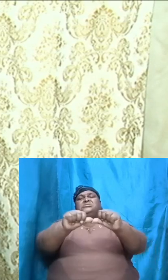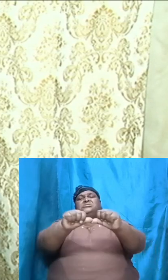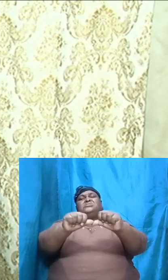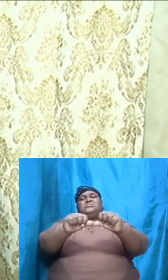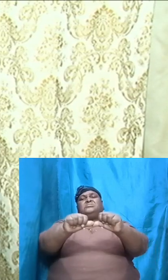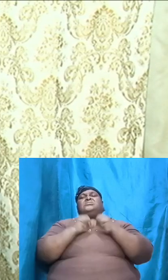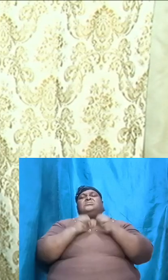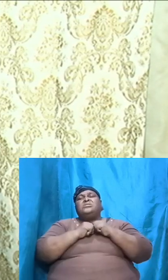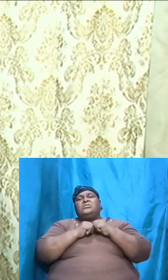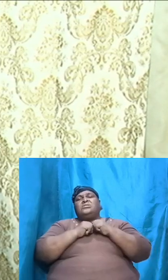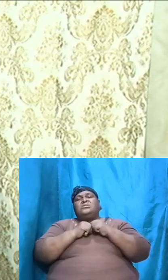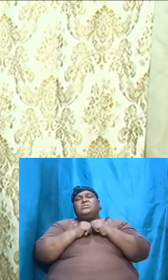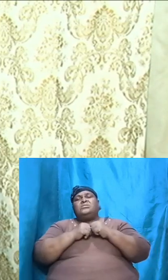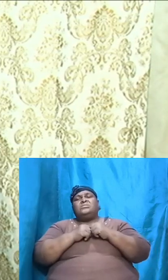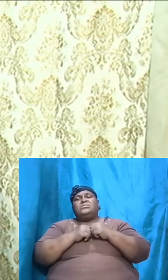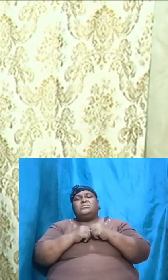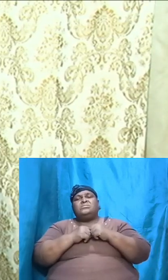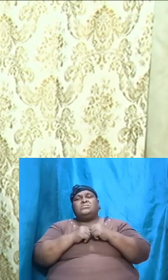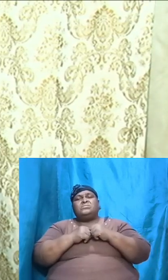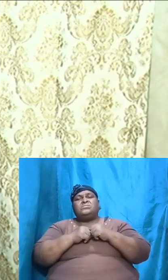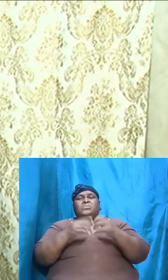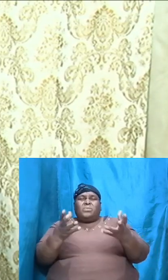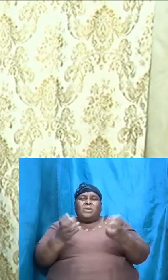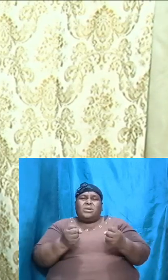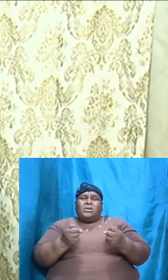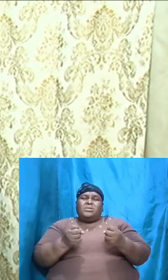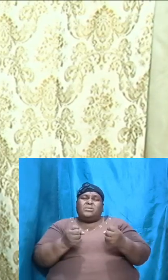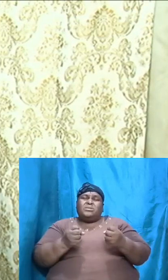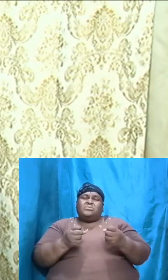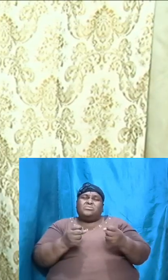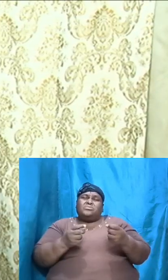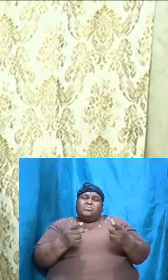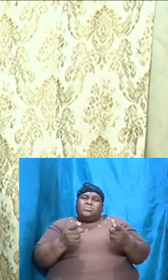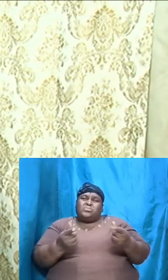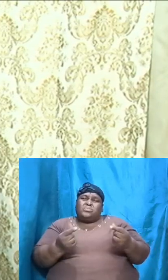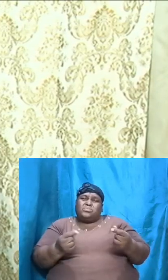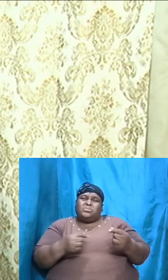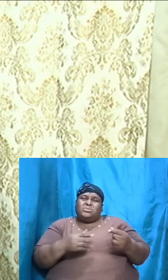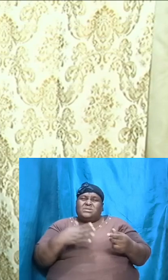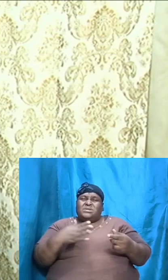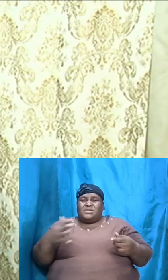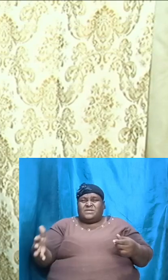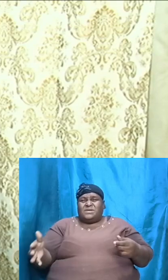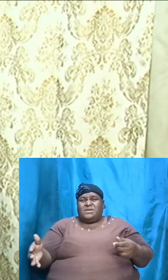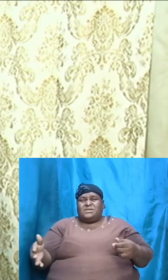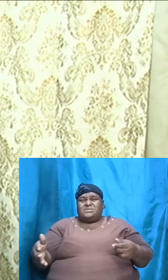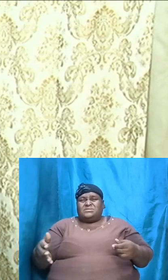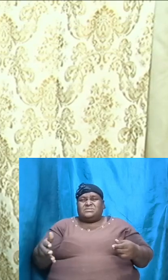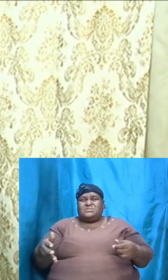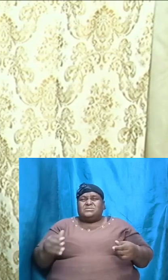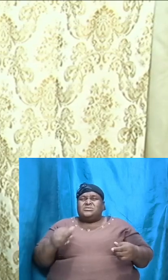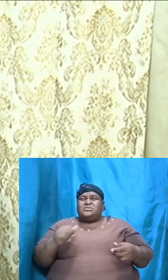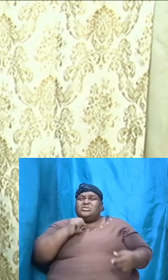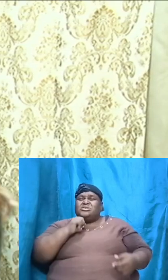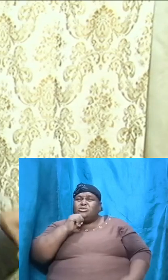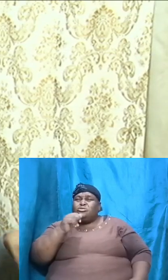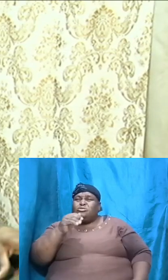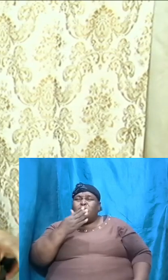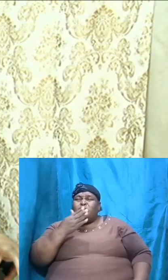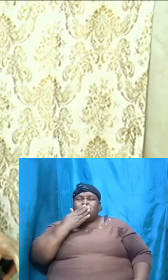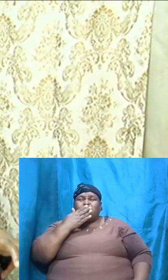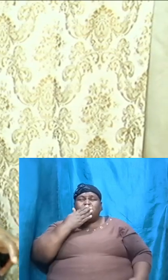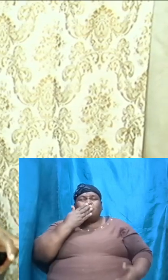to be depraved if we are careless and leave ourselves